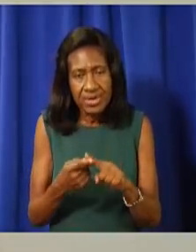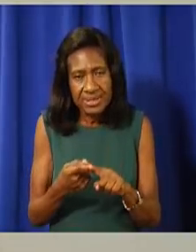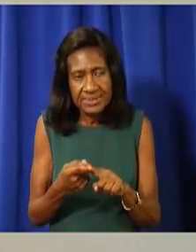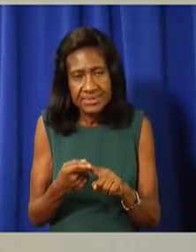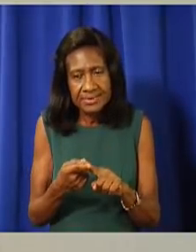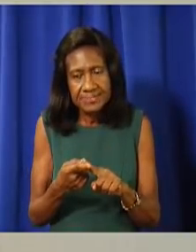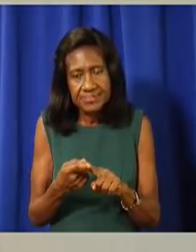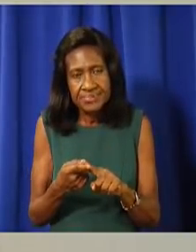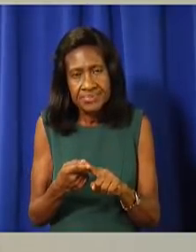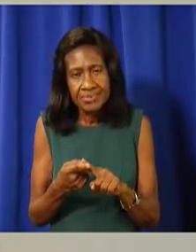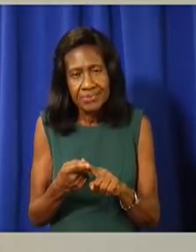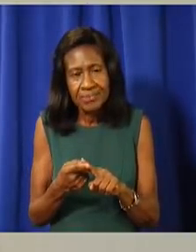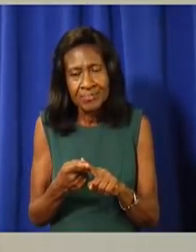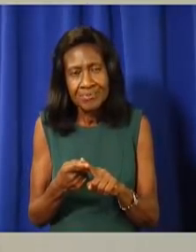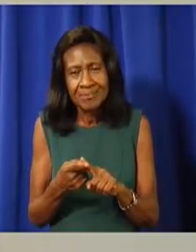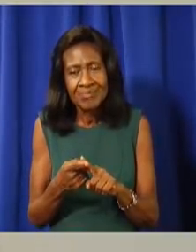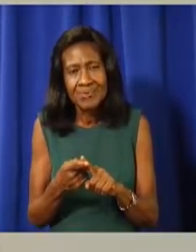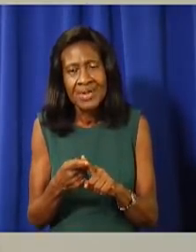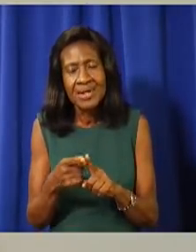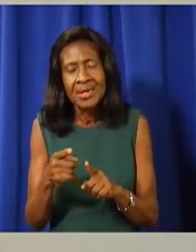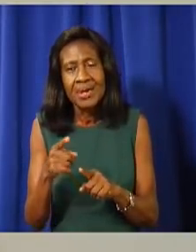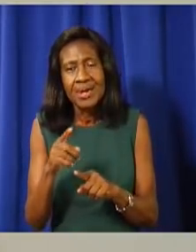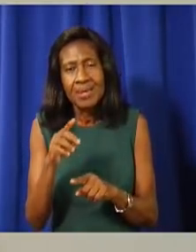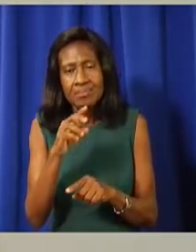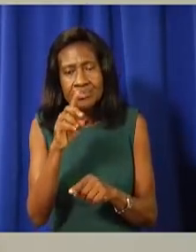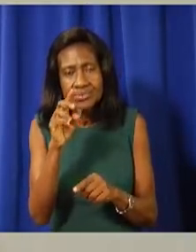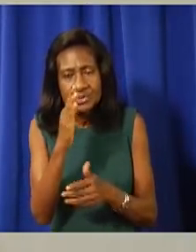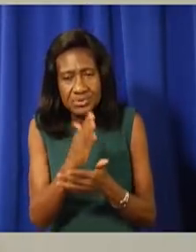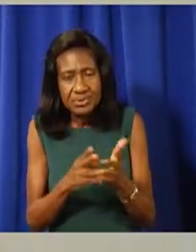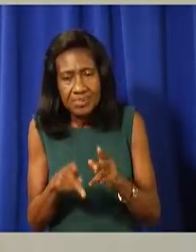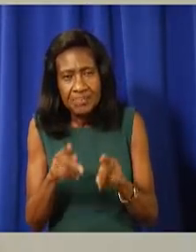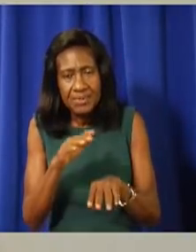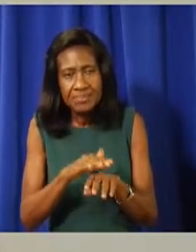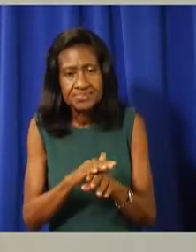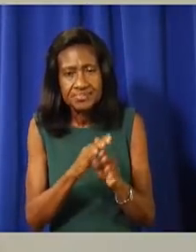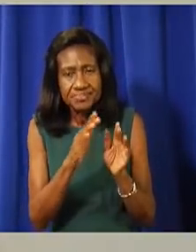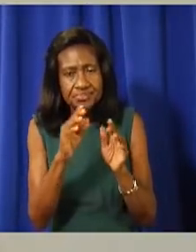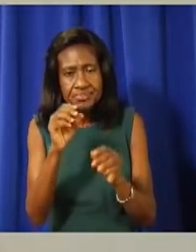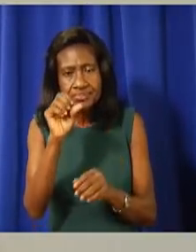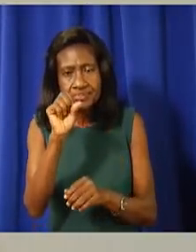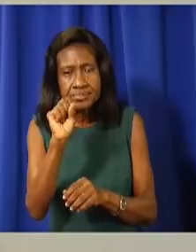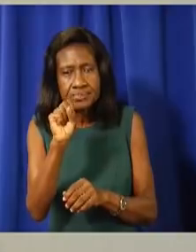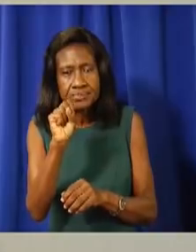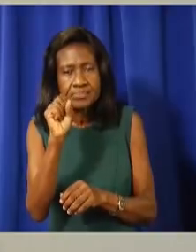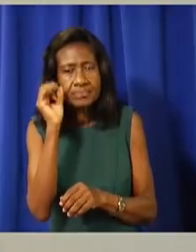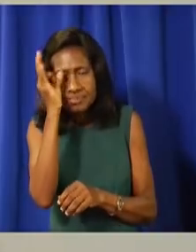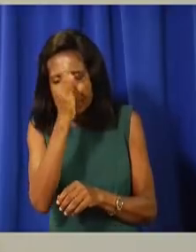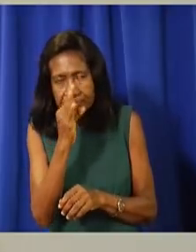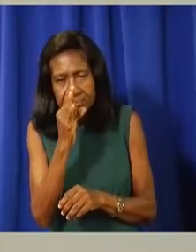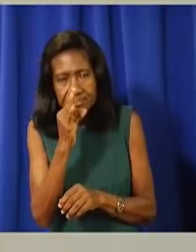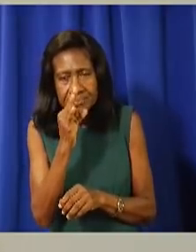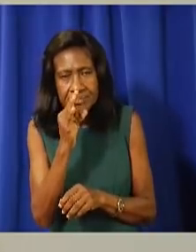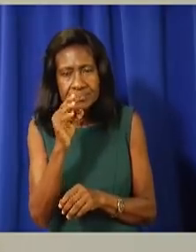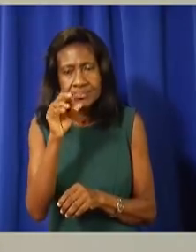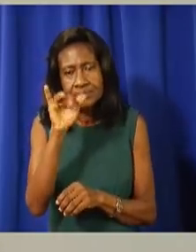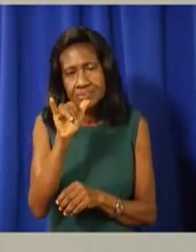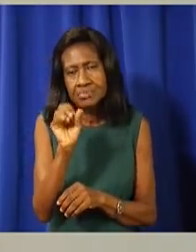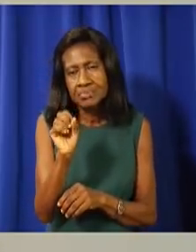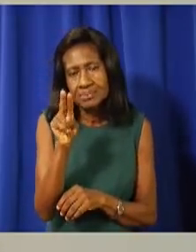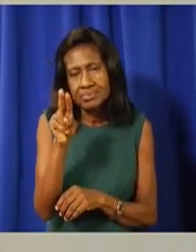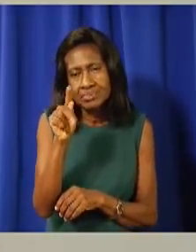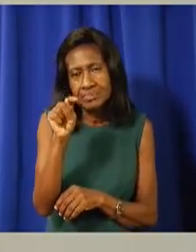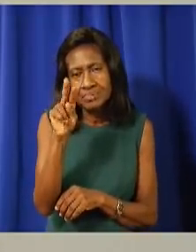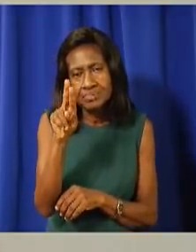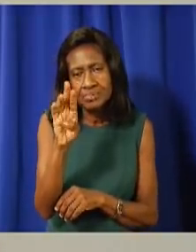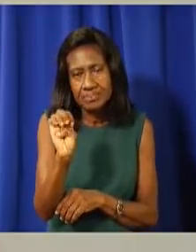media. We have carefully observed what other countries have experienced and learned. We continue